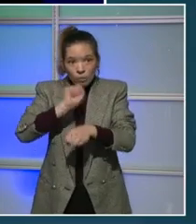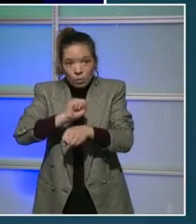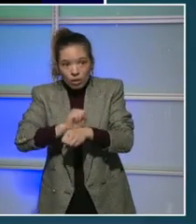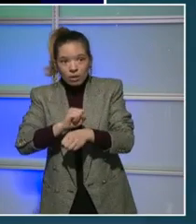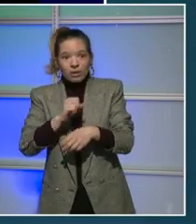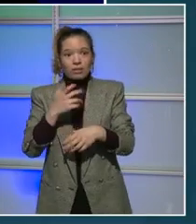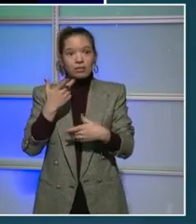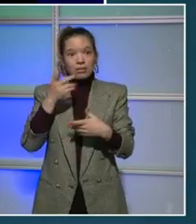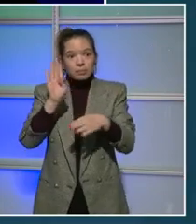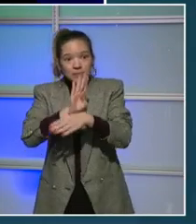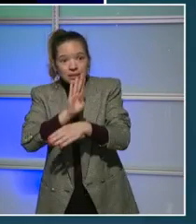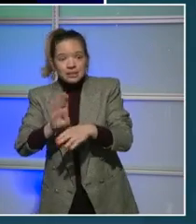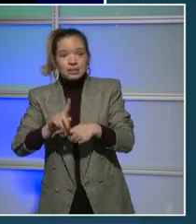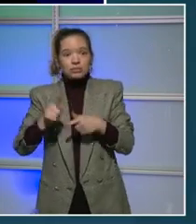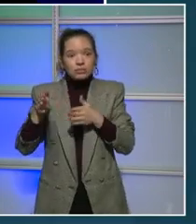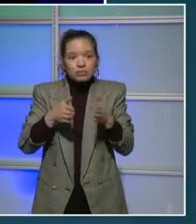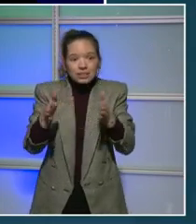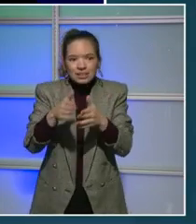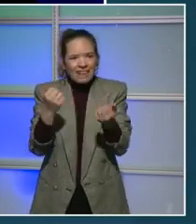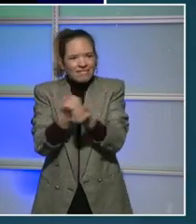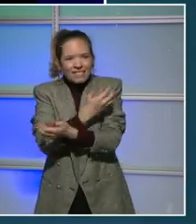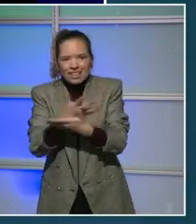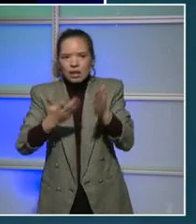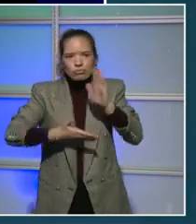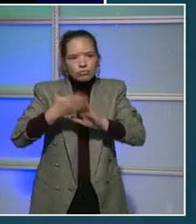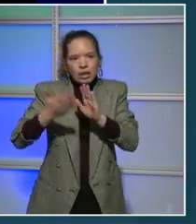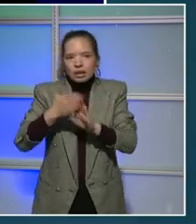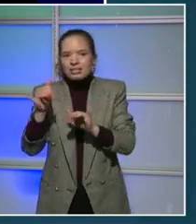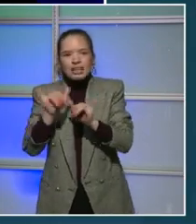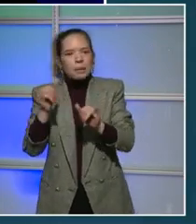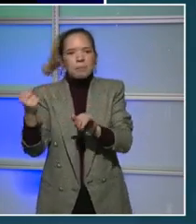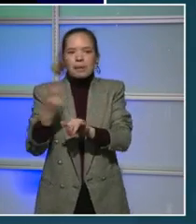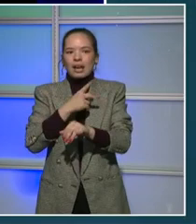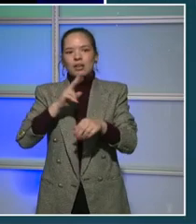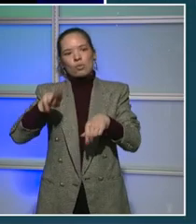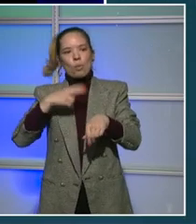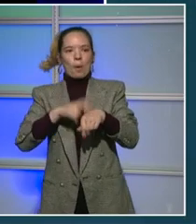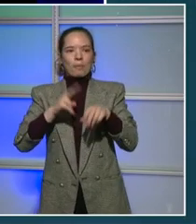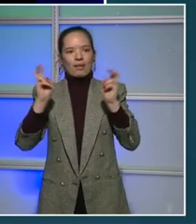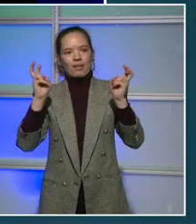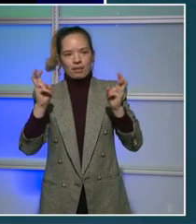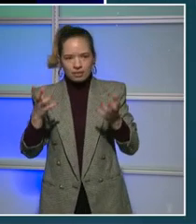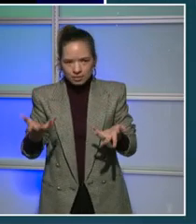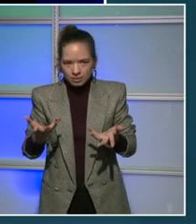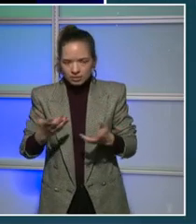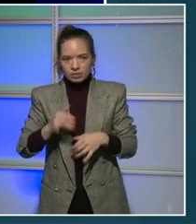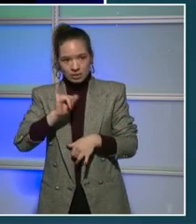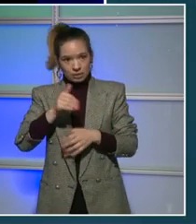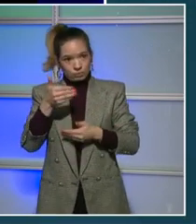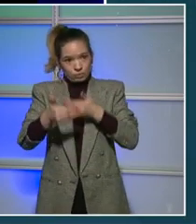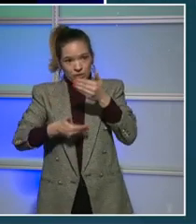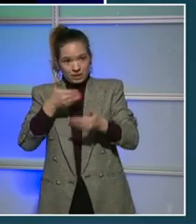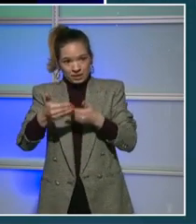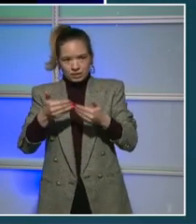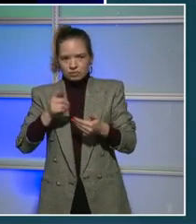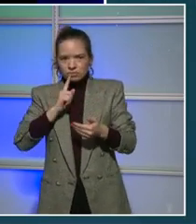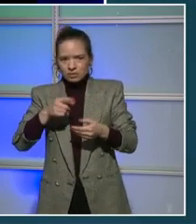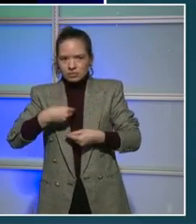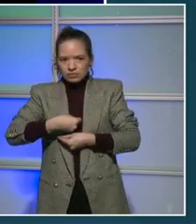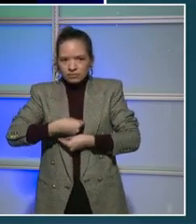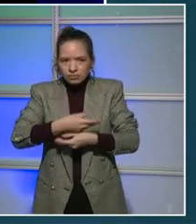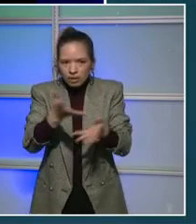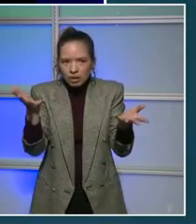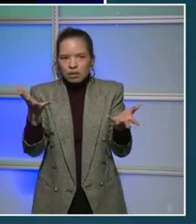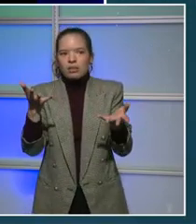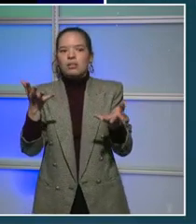corridors back to life. And in the process, we have issued a lot of relief funds